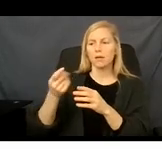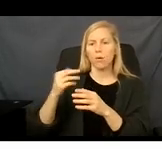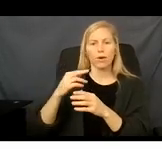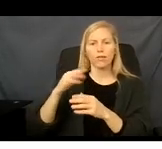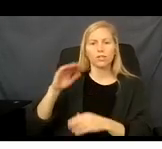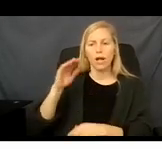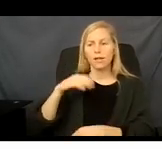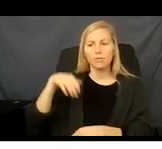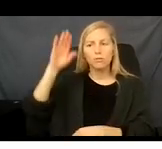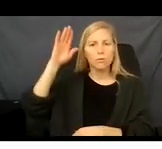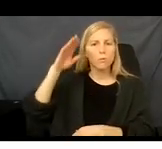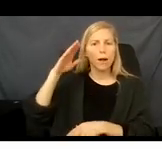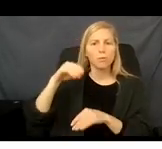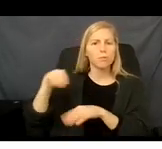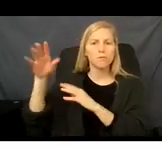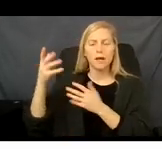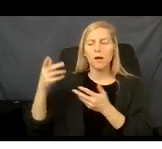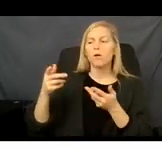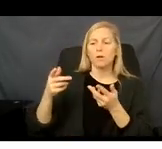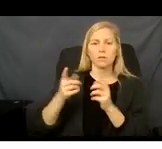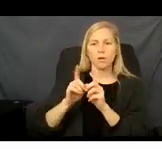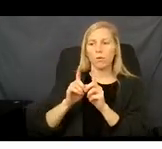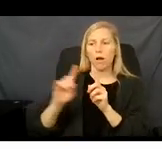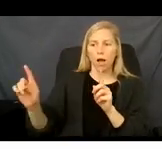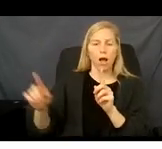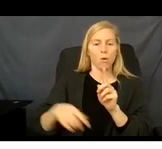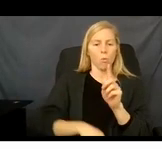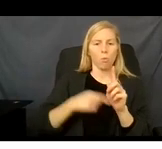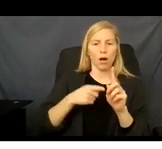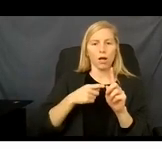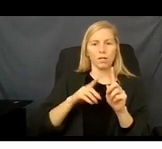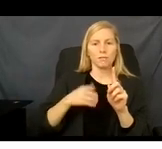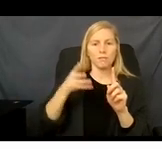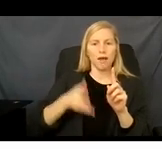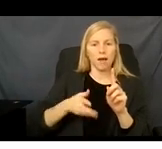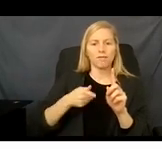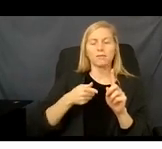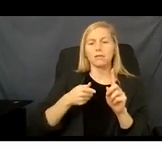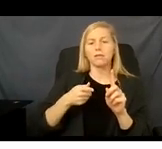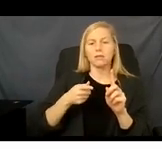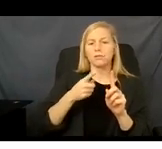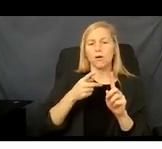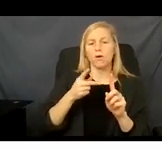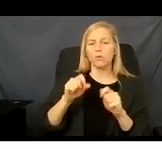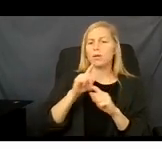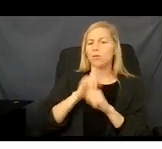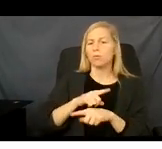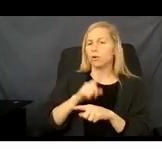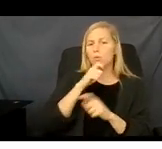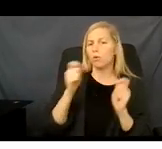That will still not take away your Medicaid coverage. Your Medicaid will still run the 12 calendar months of coverage.